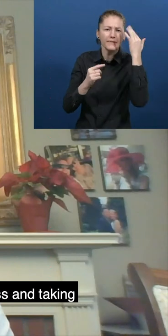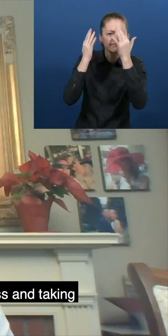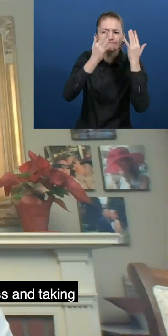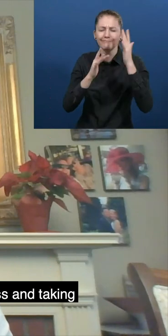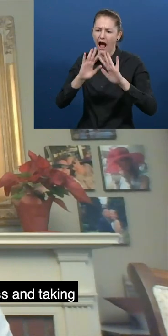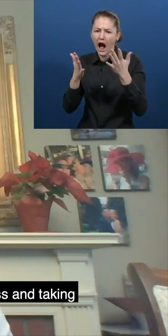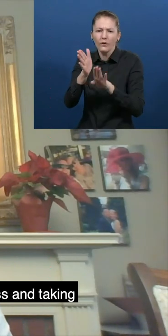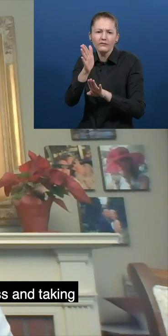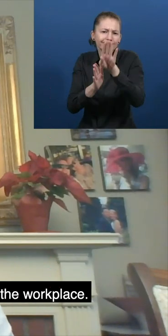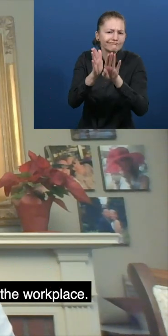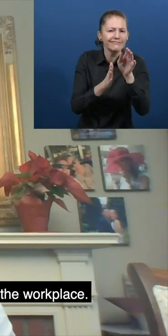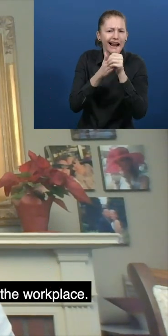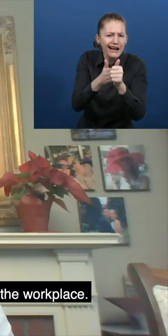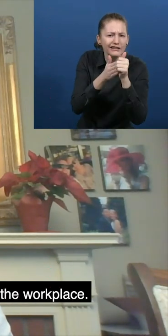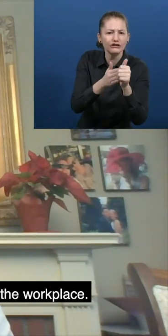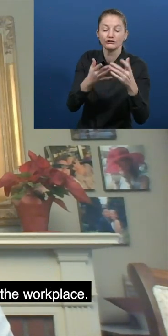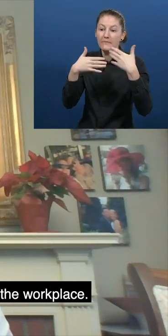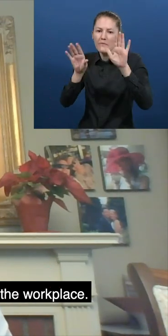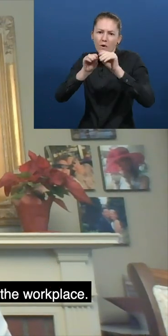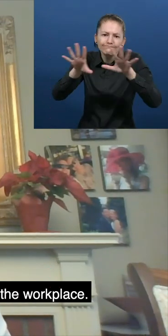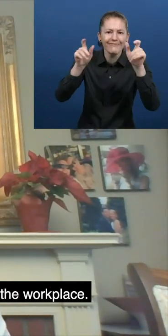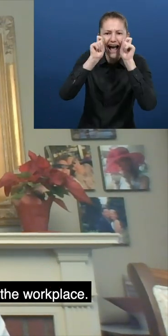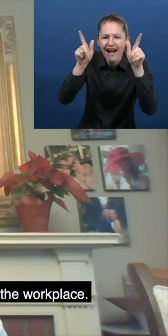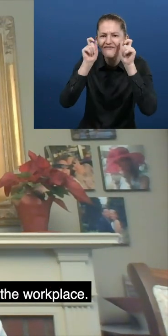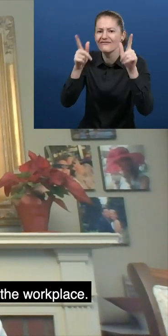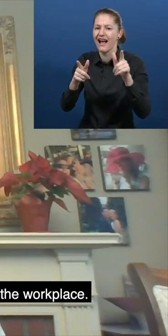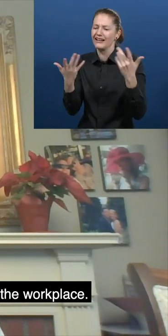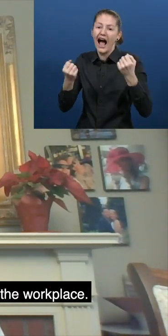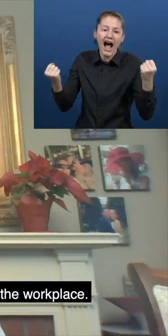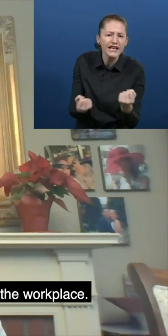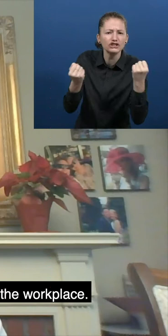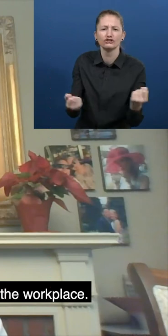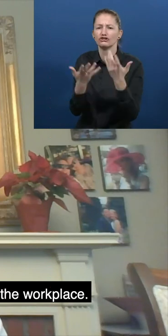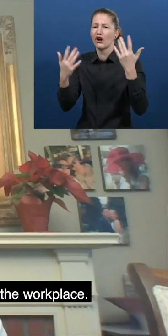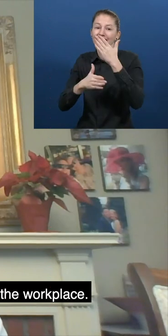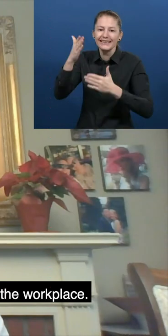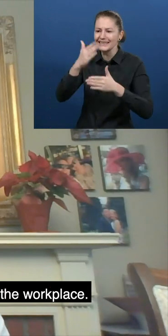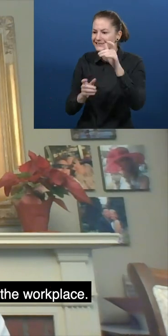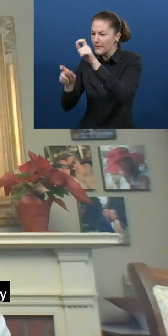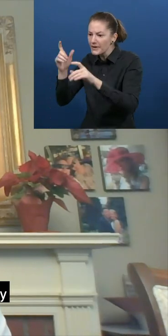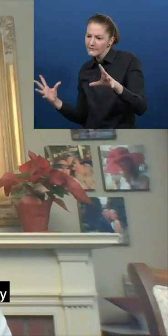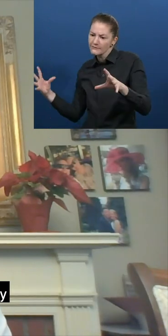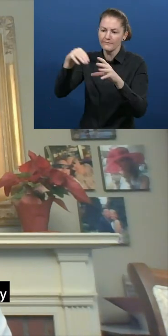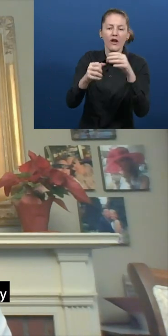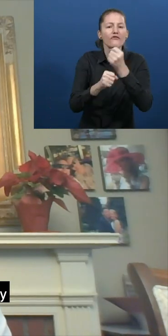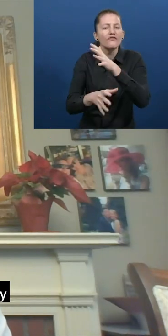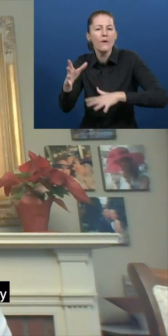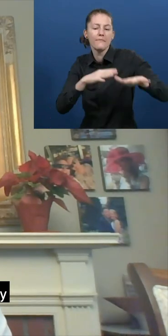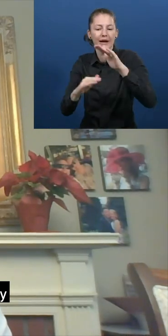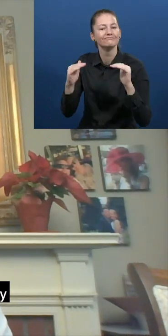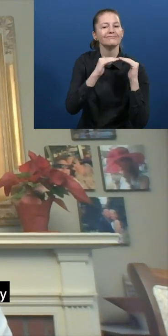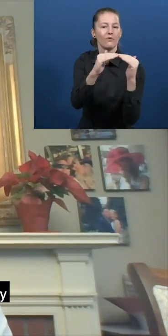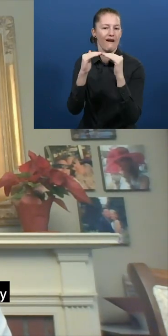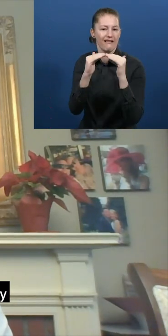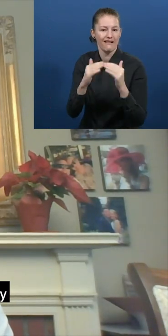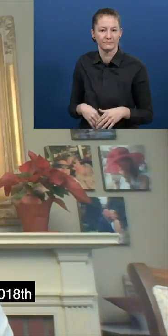raising awareness and taking action pertaining to disability inclusion and equality in the workplace. To that end, I led the